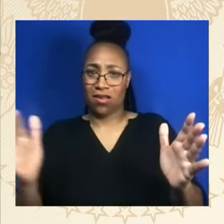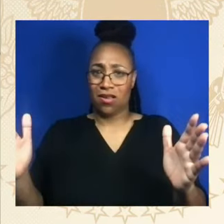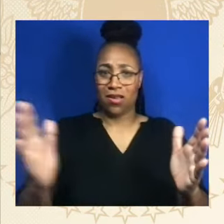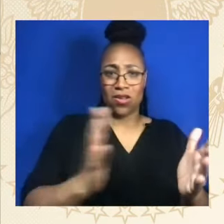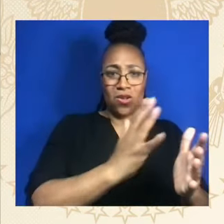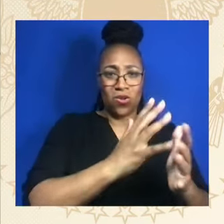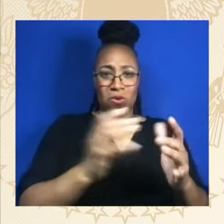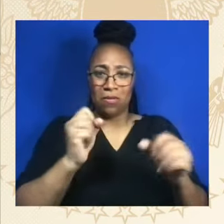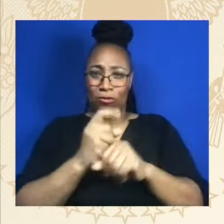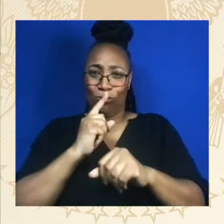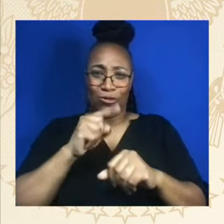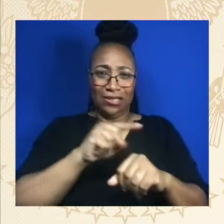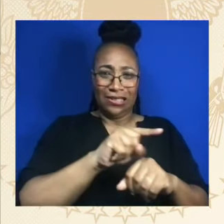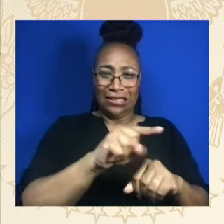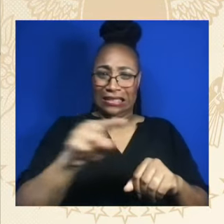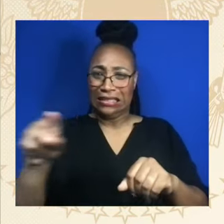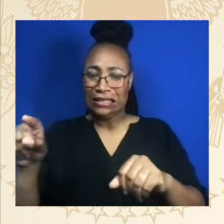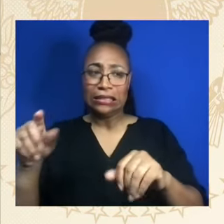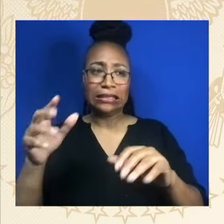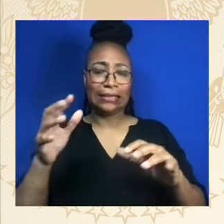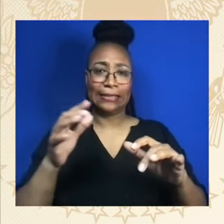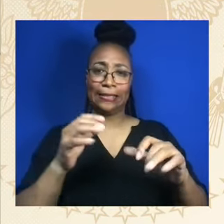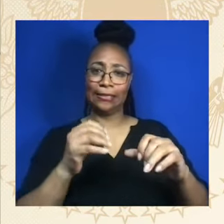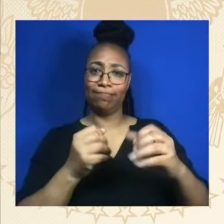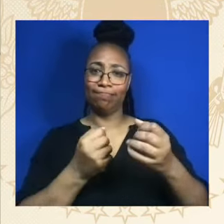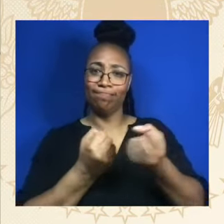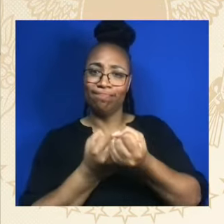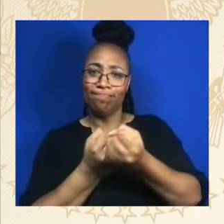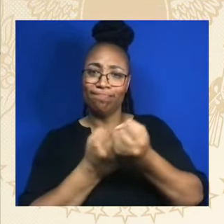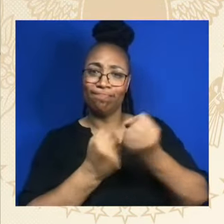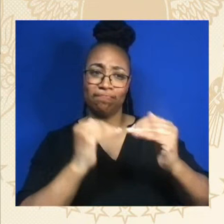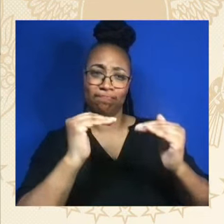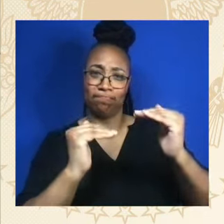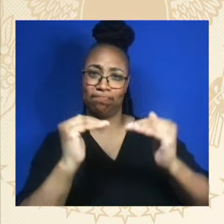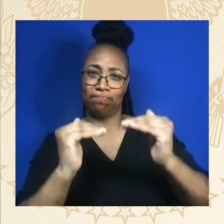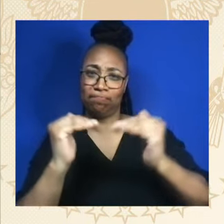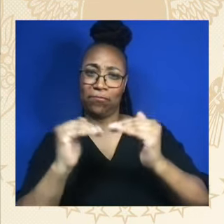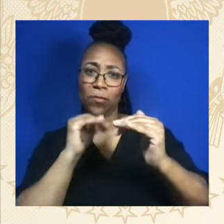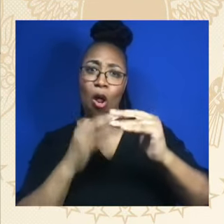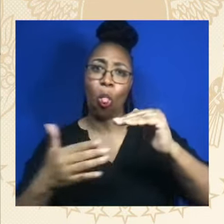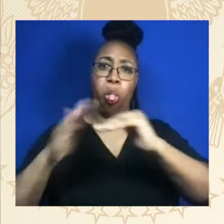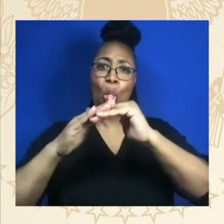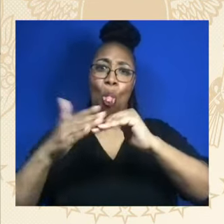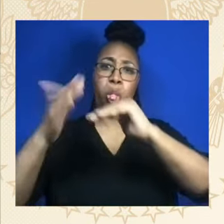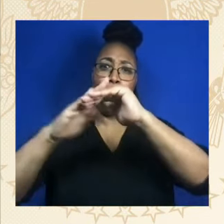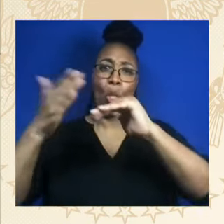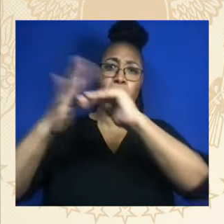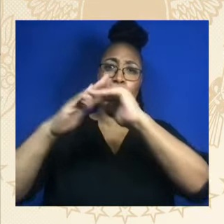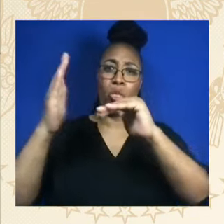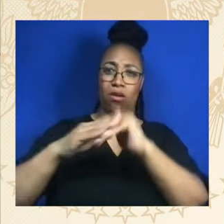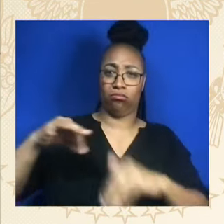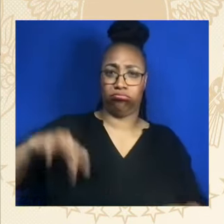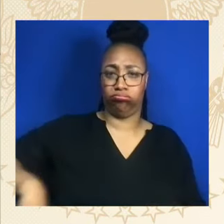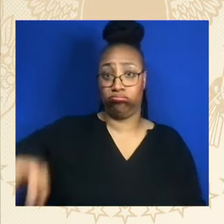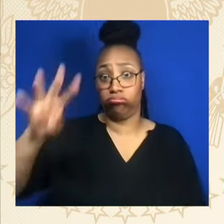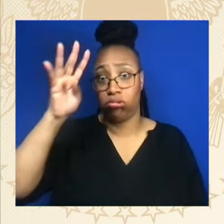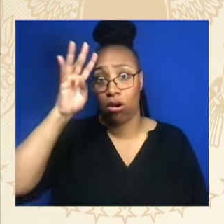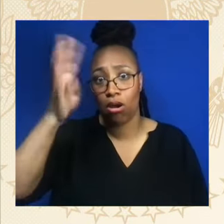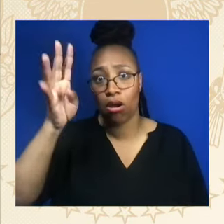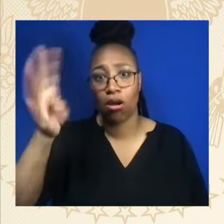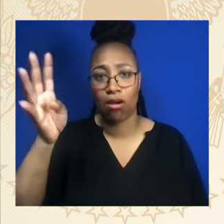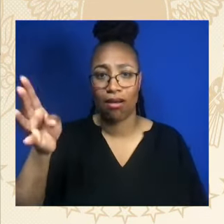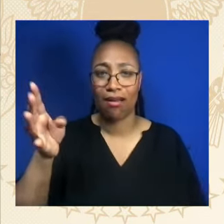costs are. We passed a law to make the biggest investment ever in climate in any time, anywhere in history. And, look, in particular focus